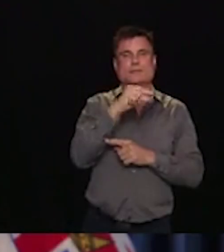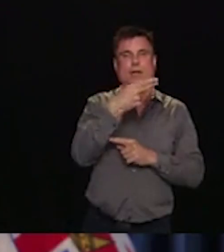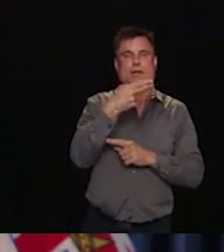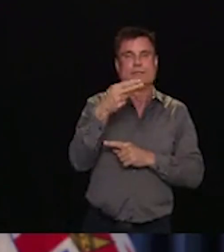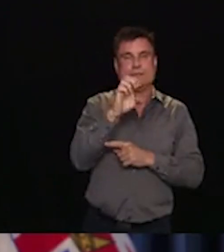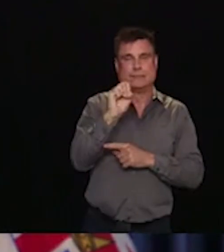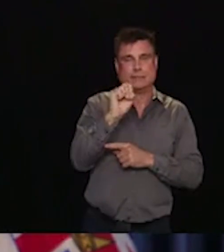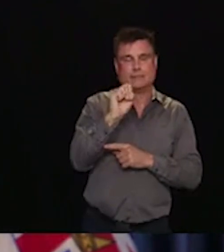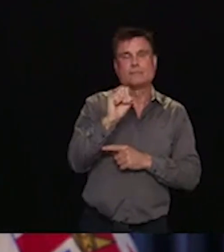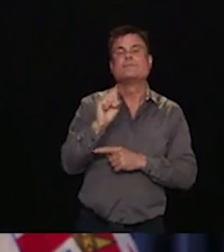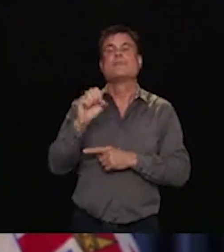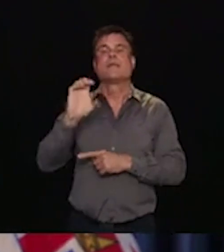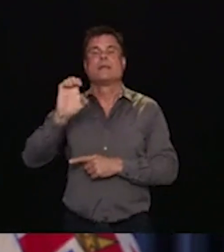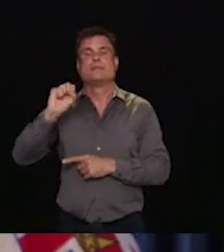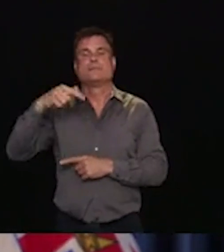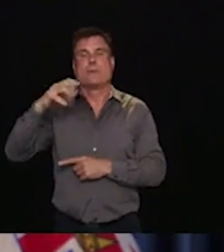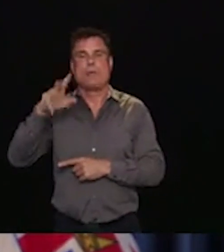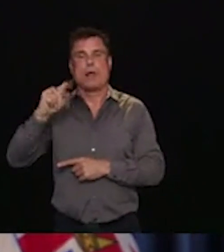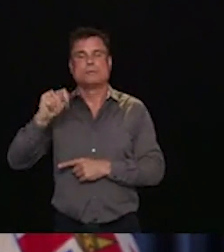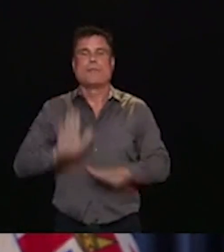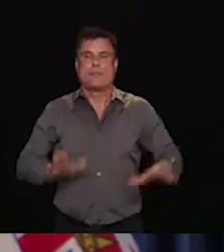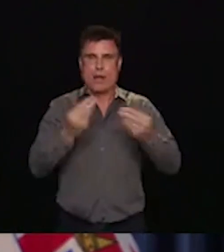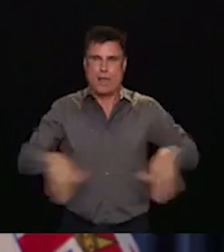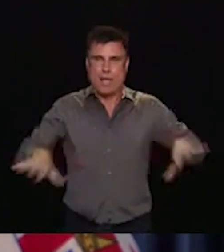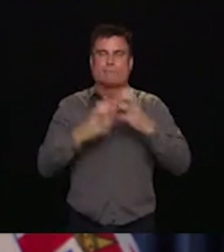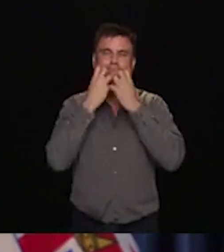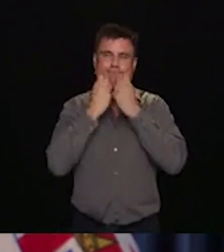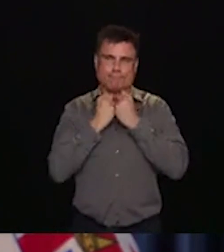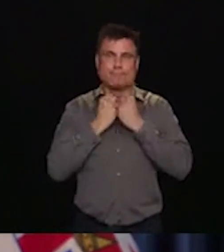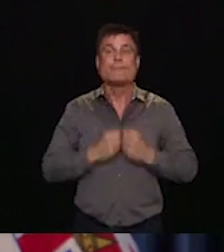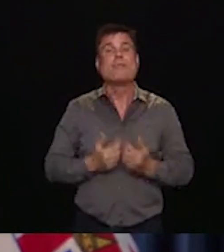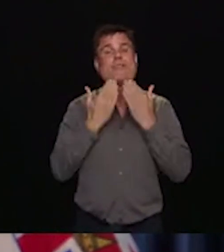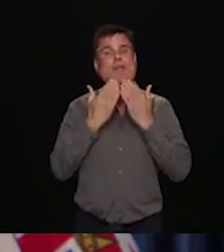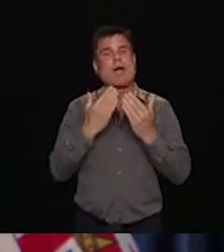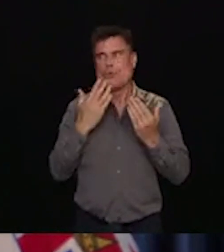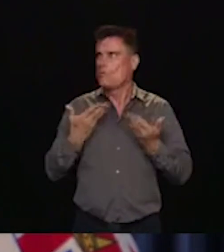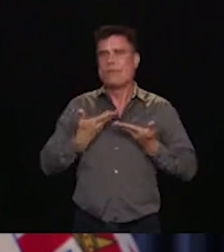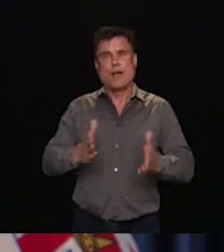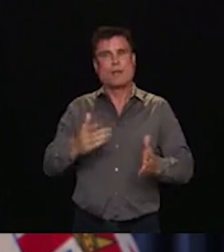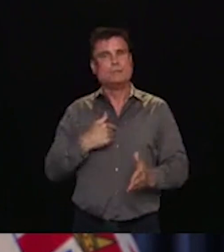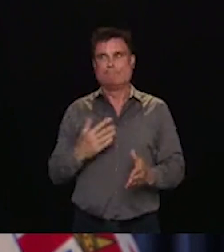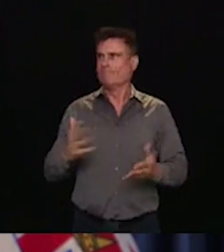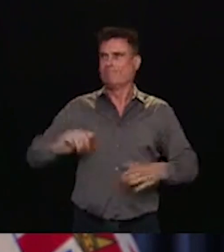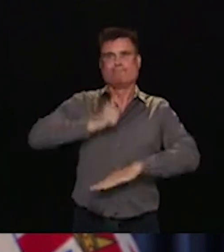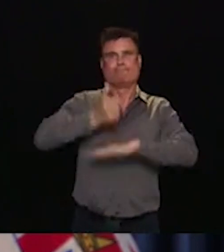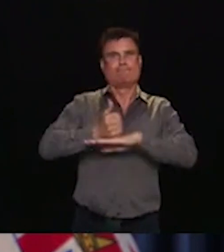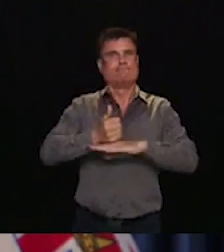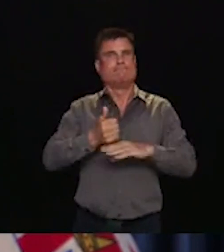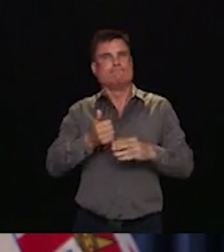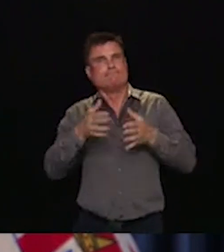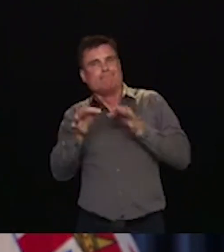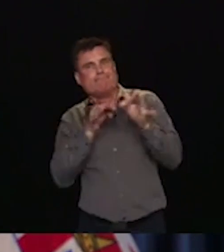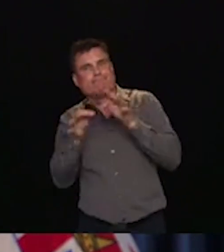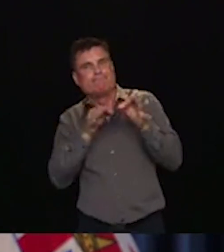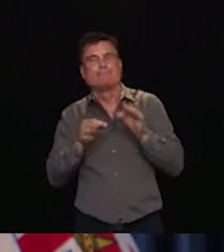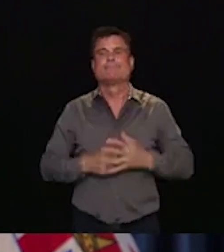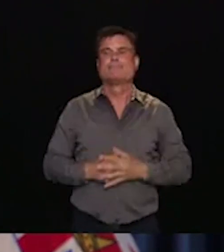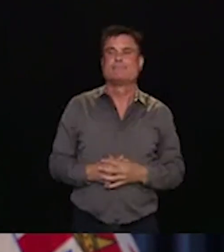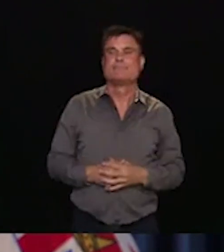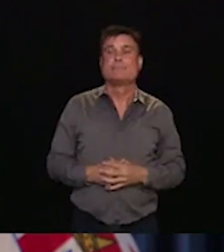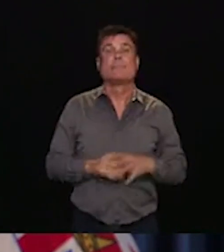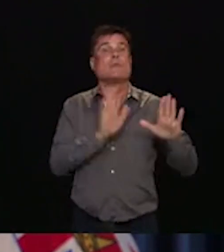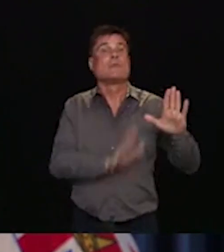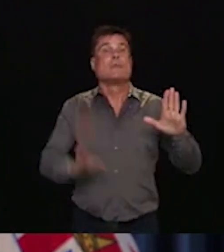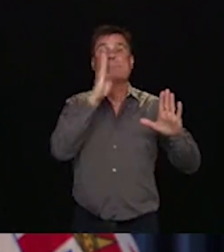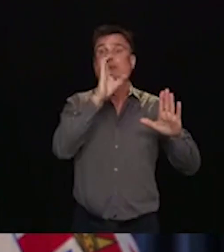For most British Columbians, we all know, the last few months have been a time of profound change. COVID-19 has disrupted